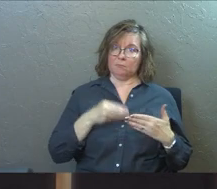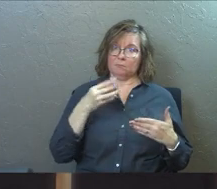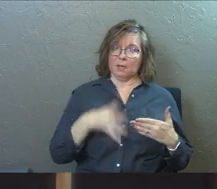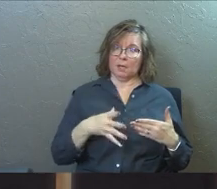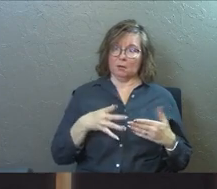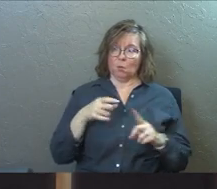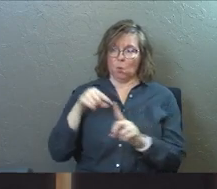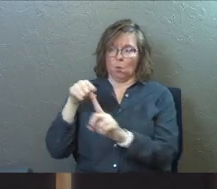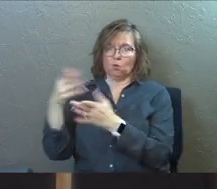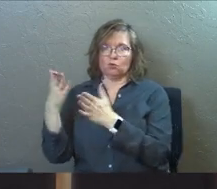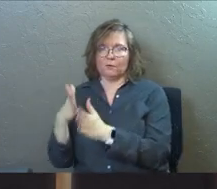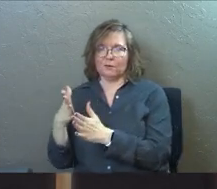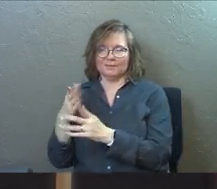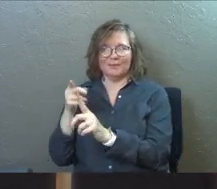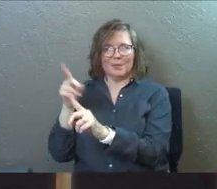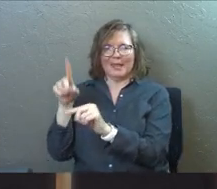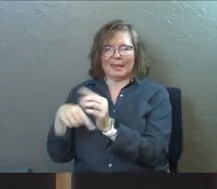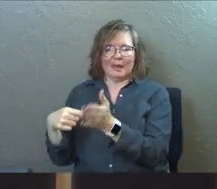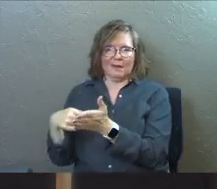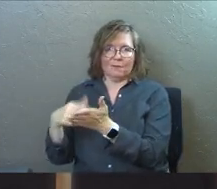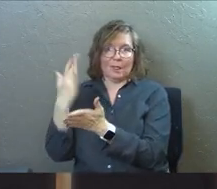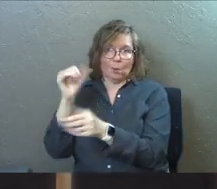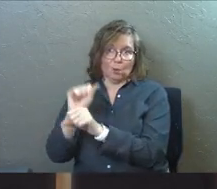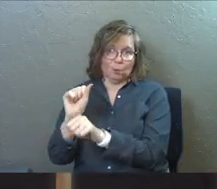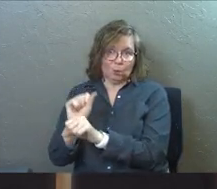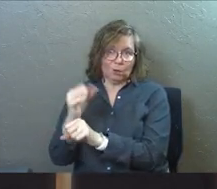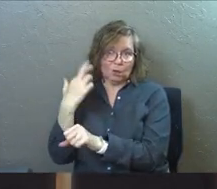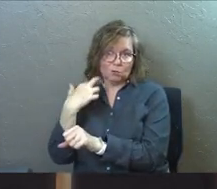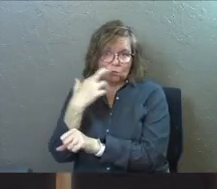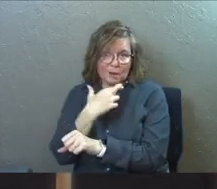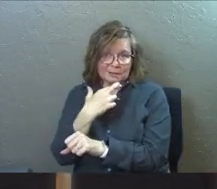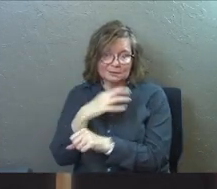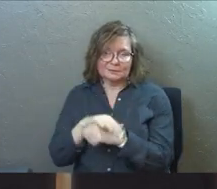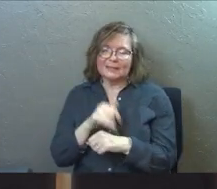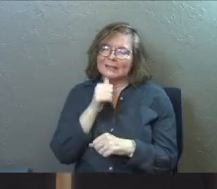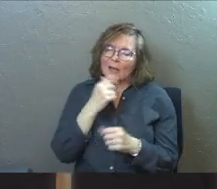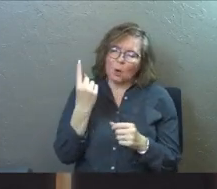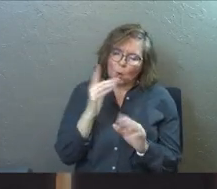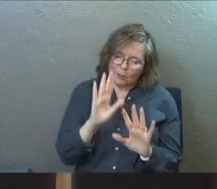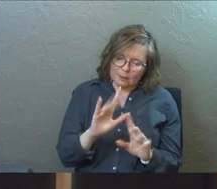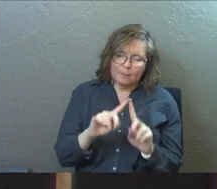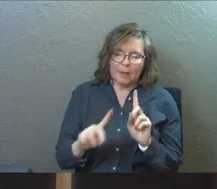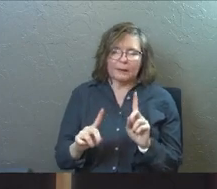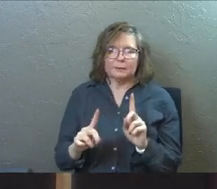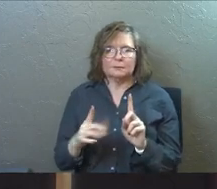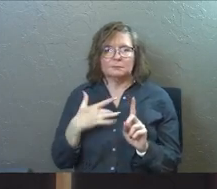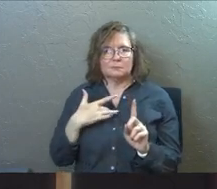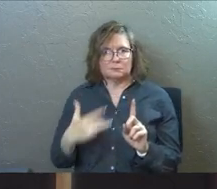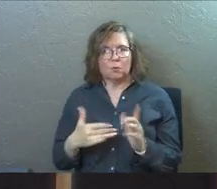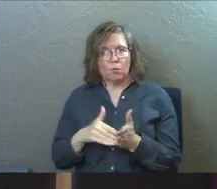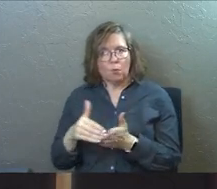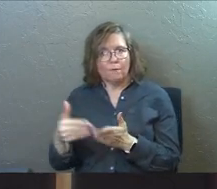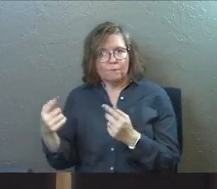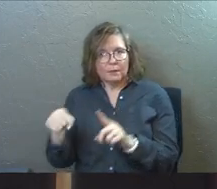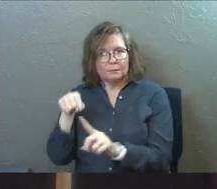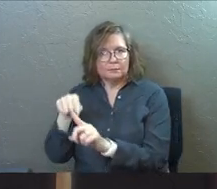probably can't afford that steak dinner. That's why they're working here. That's not always the case, of course, but often it is.